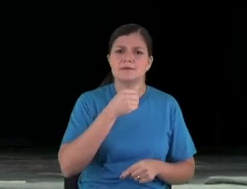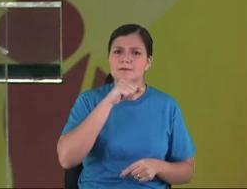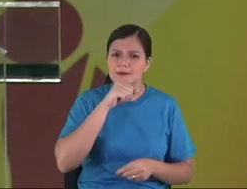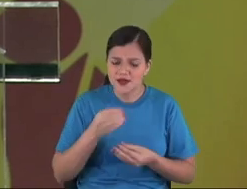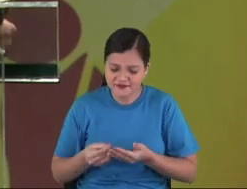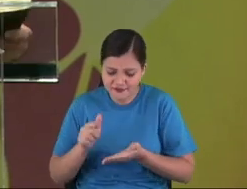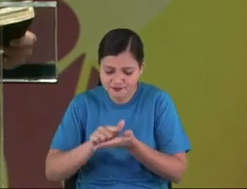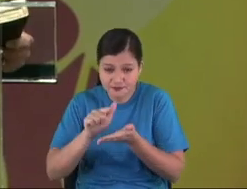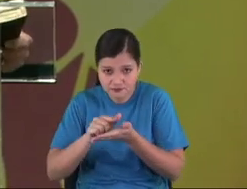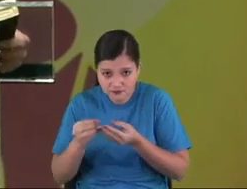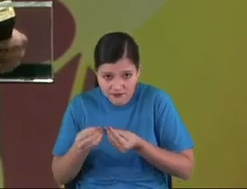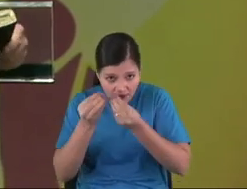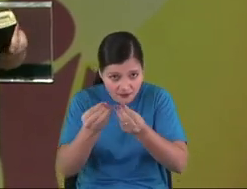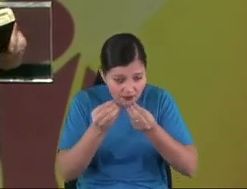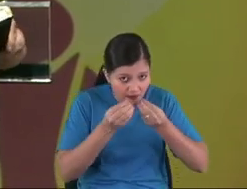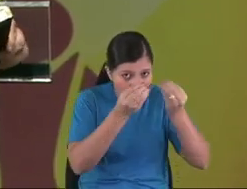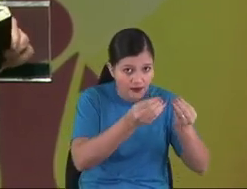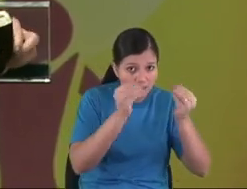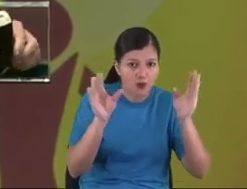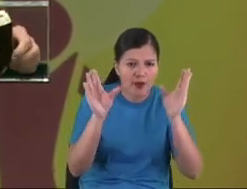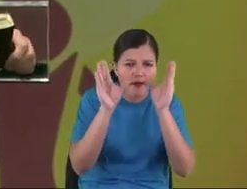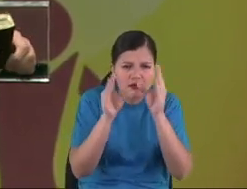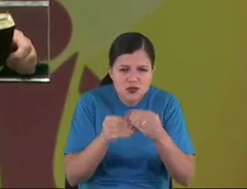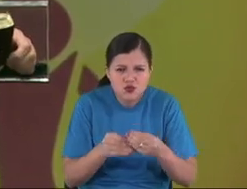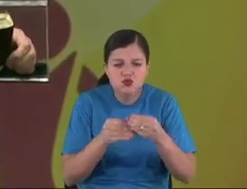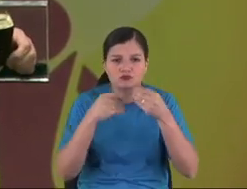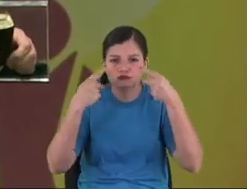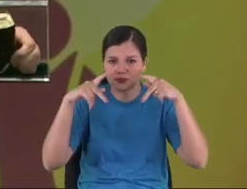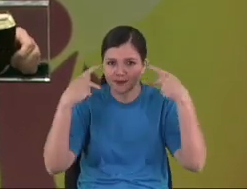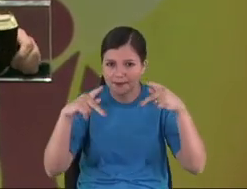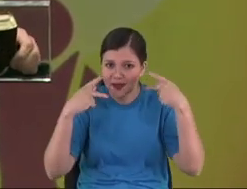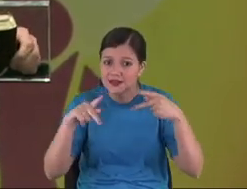short part of this study.